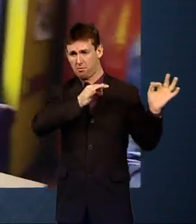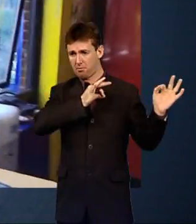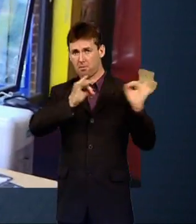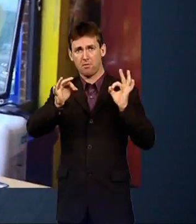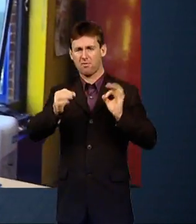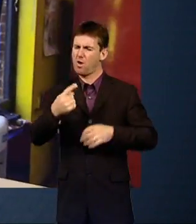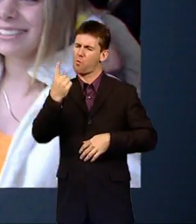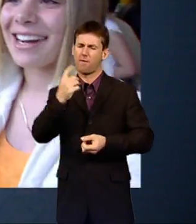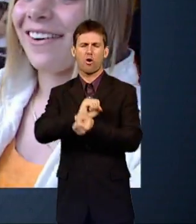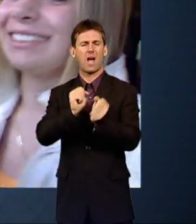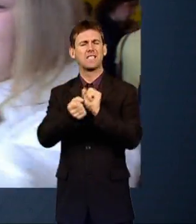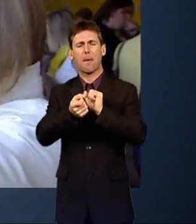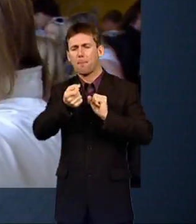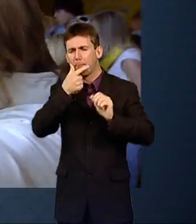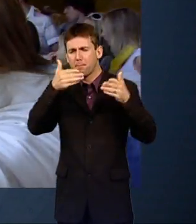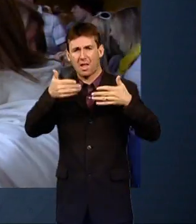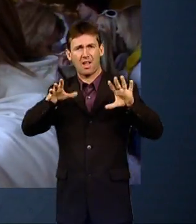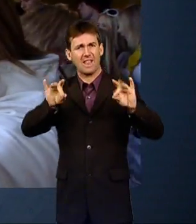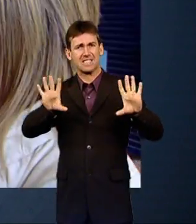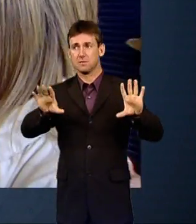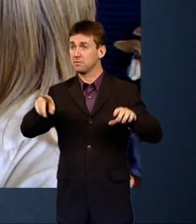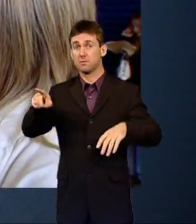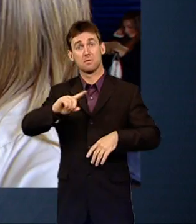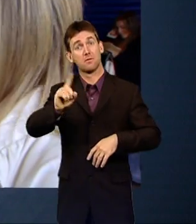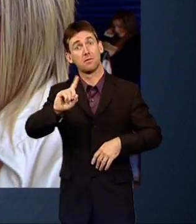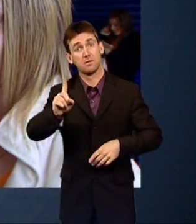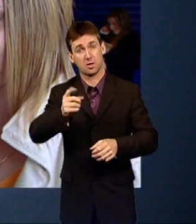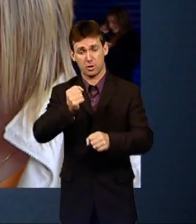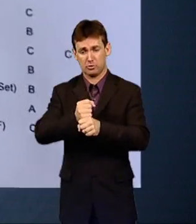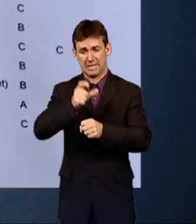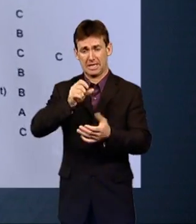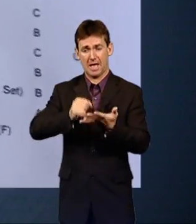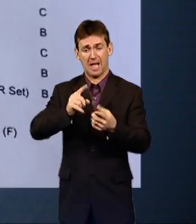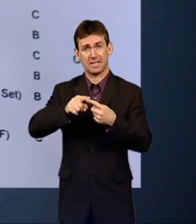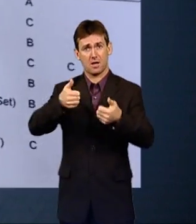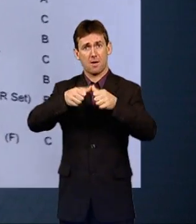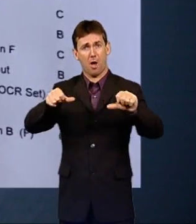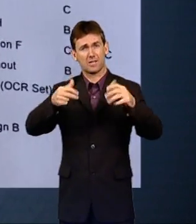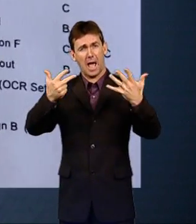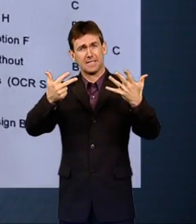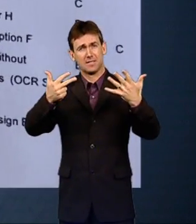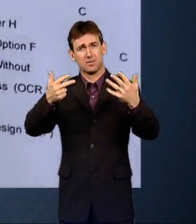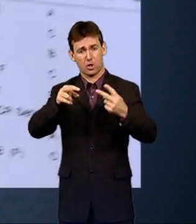since. The result? She passed all eight GCSEs and even got two A's.